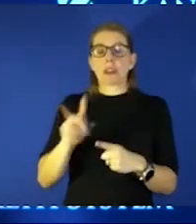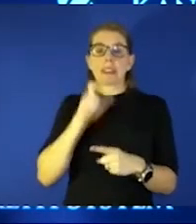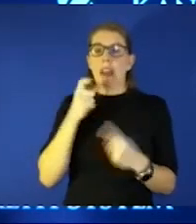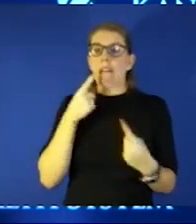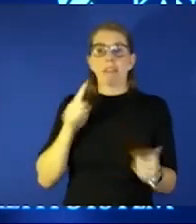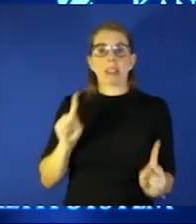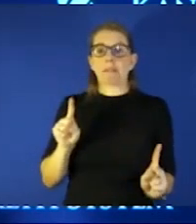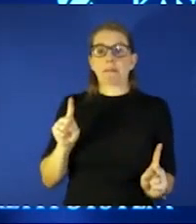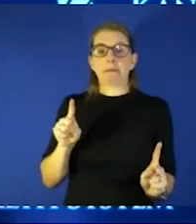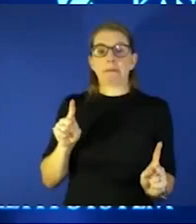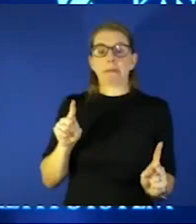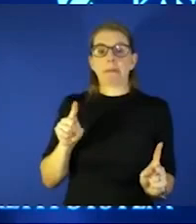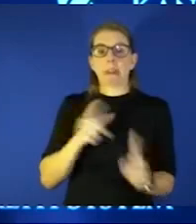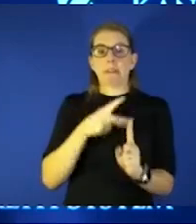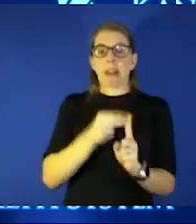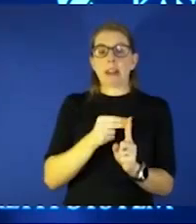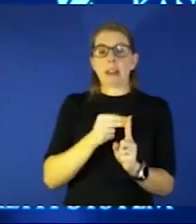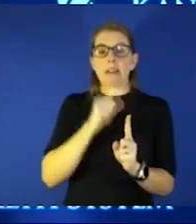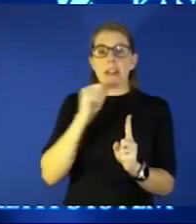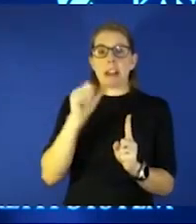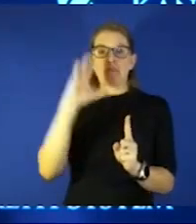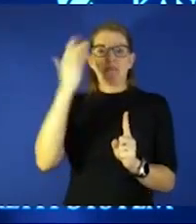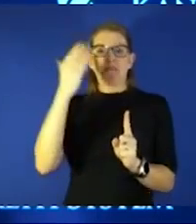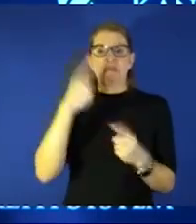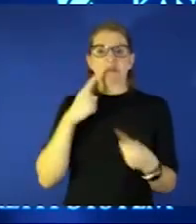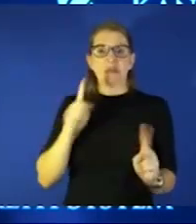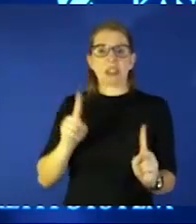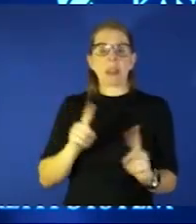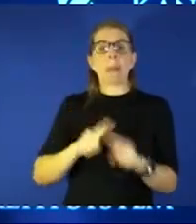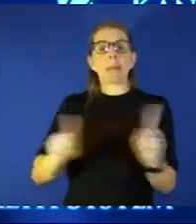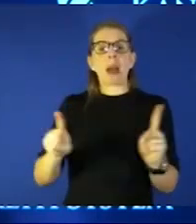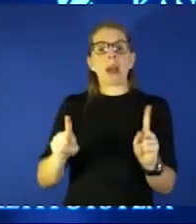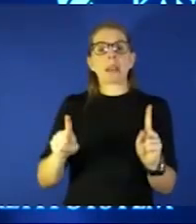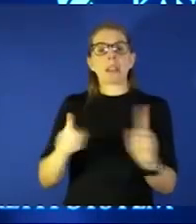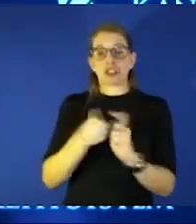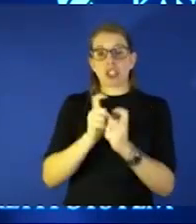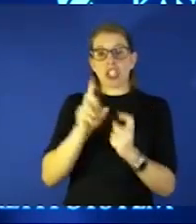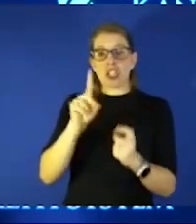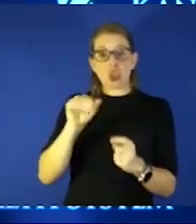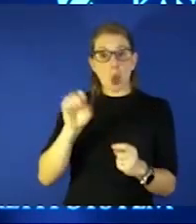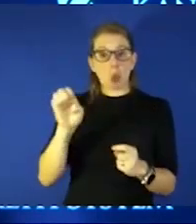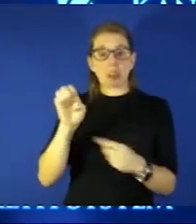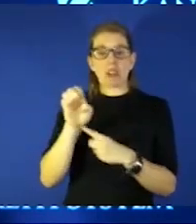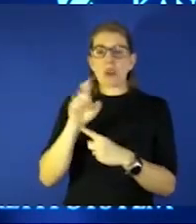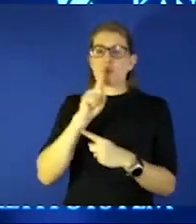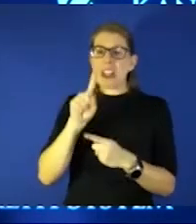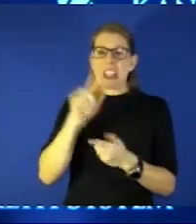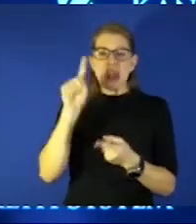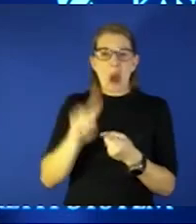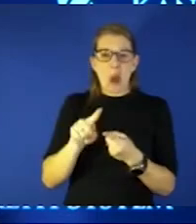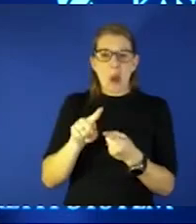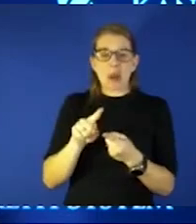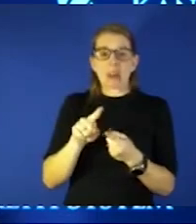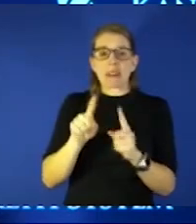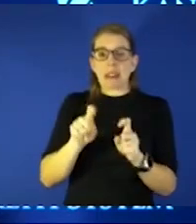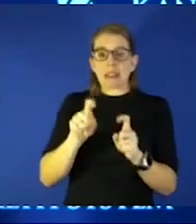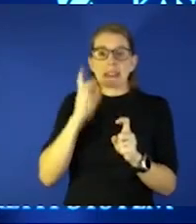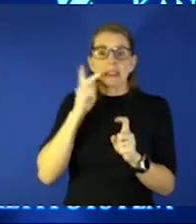not effective the vaccine does not appear to be effective but they were going to now instead of changing the dose because the dose was really low they are now going to test and see what